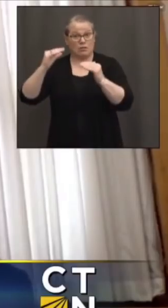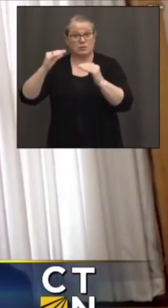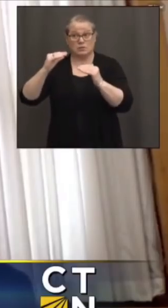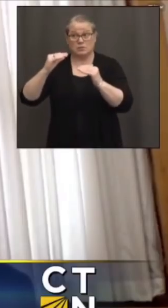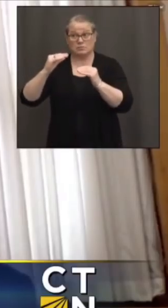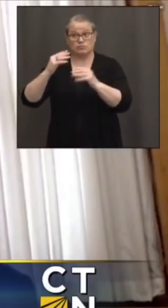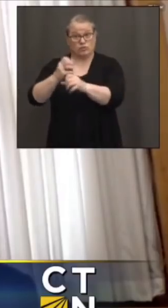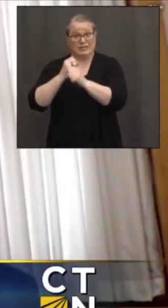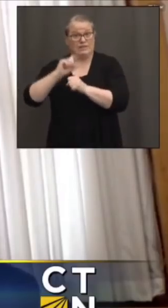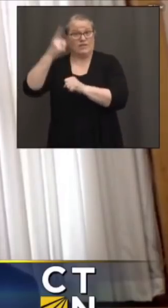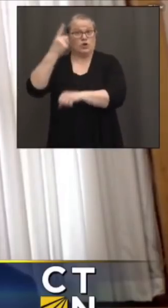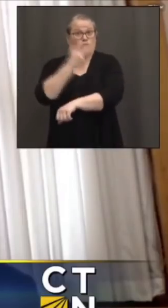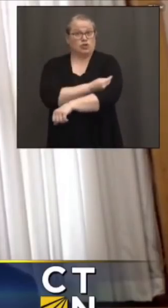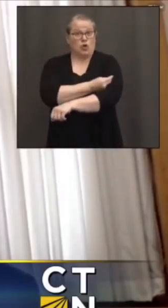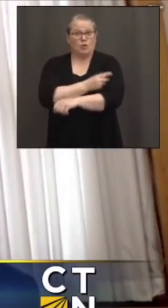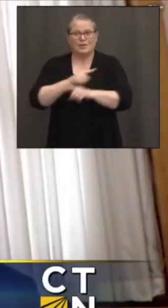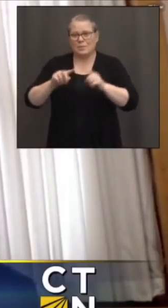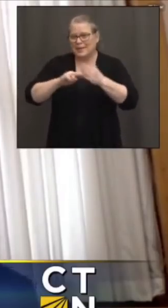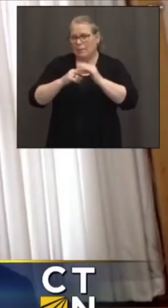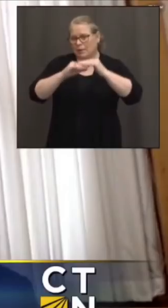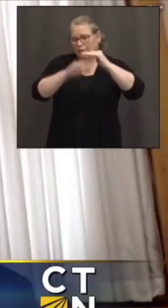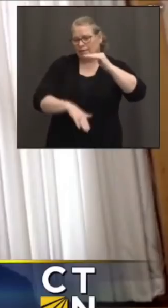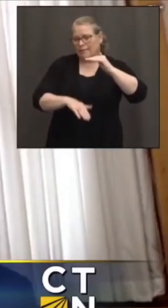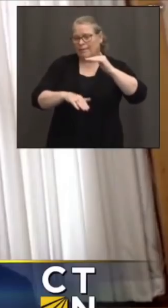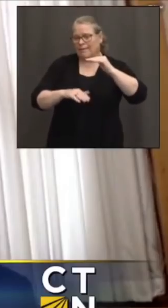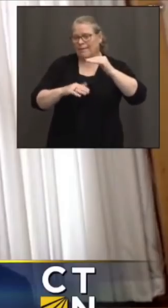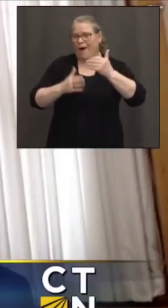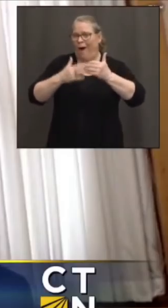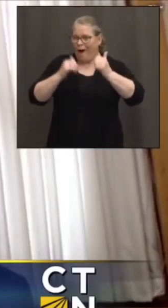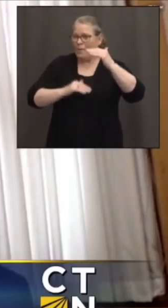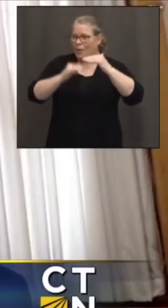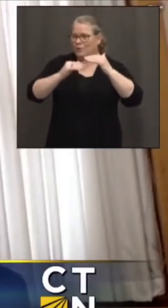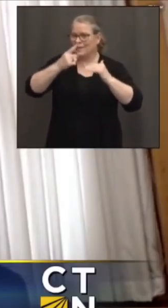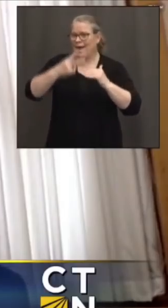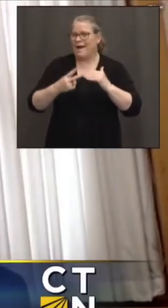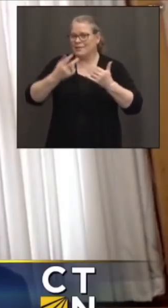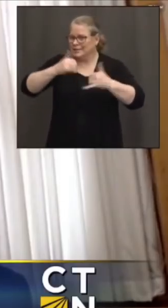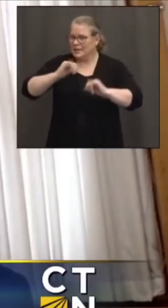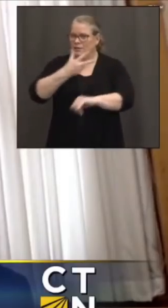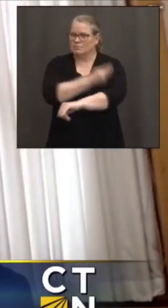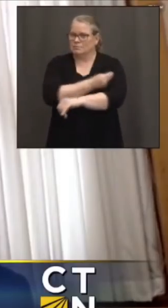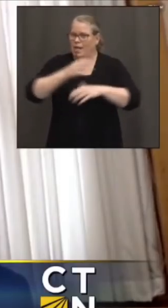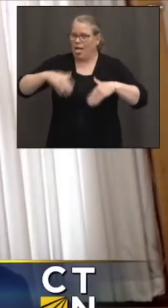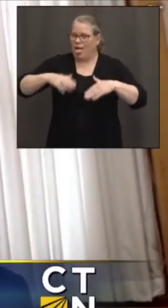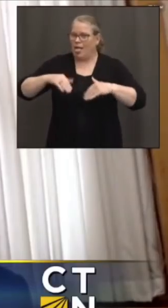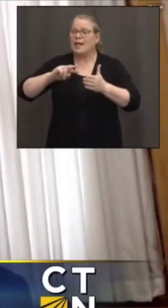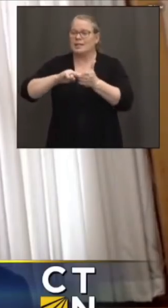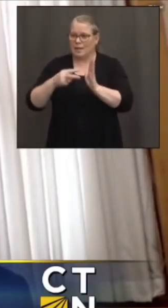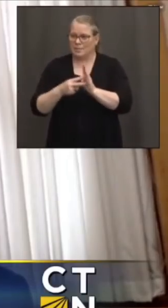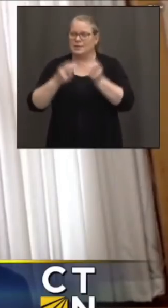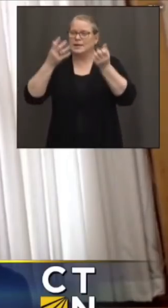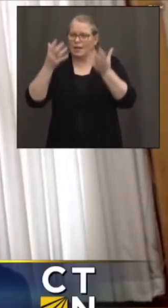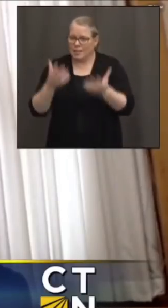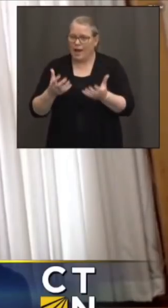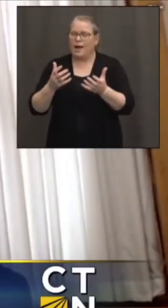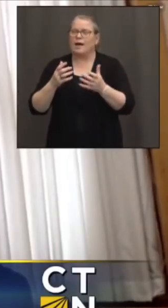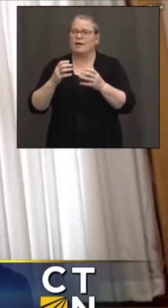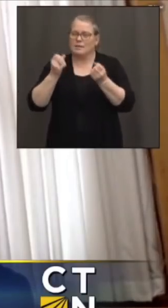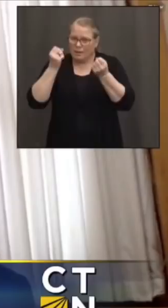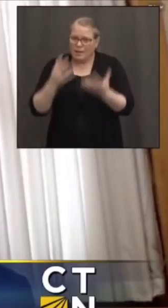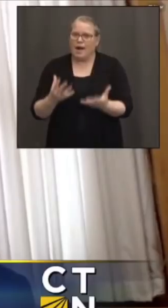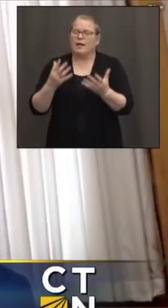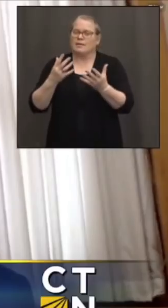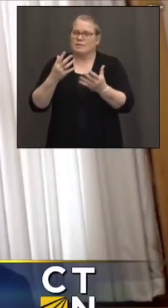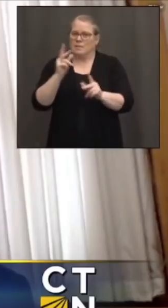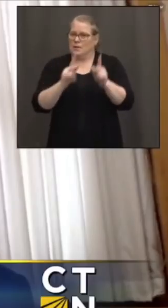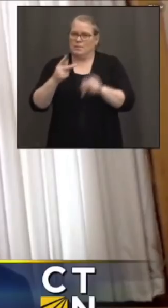almost half still have not received their first dose. So there's still a lot of unvaccinated people in the state, particularly younger people. That's where we're seeing a lot of cases right